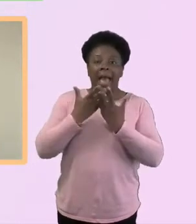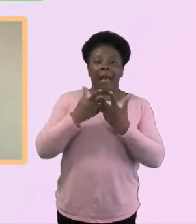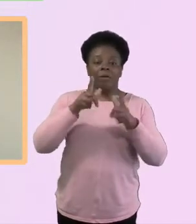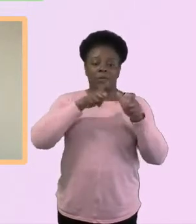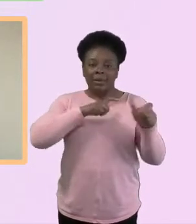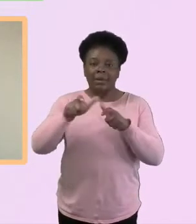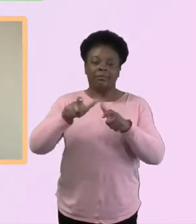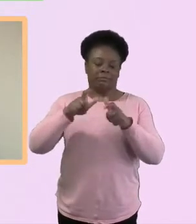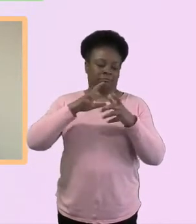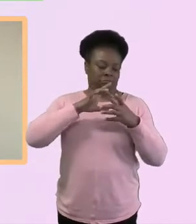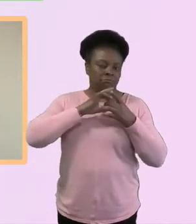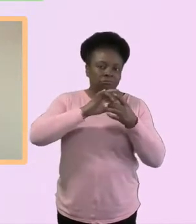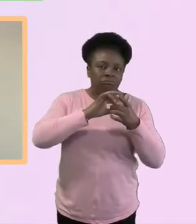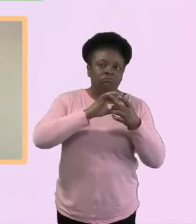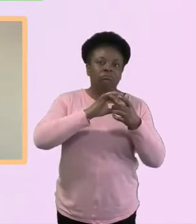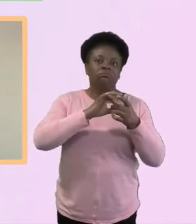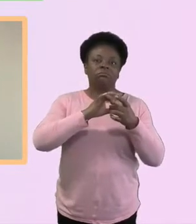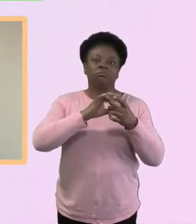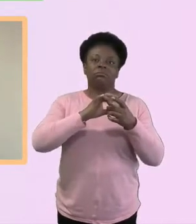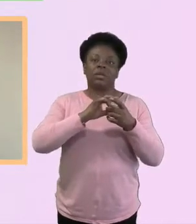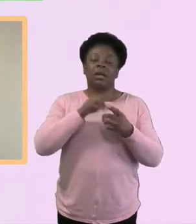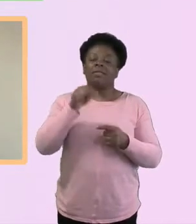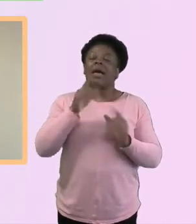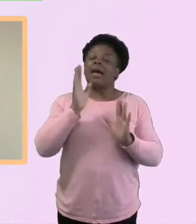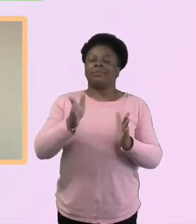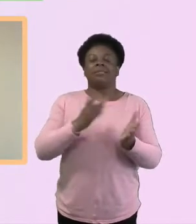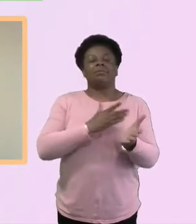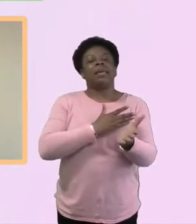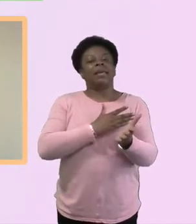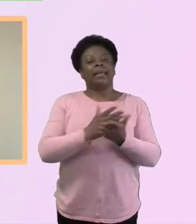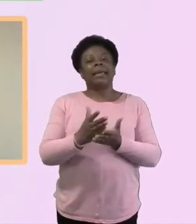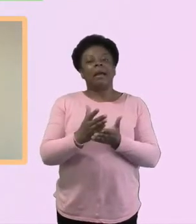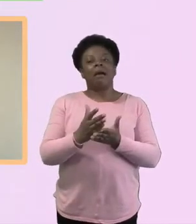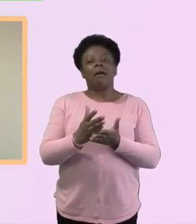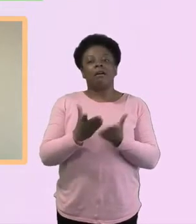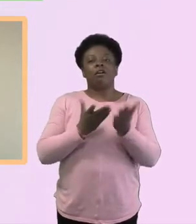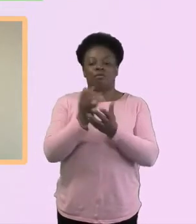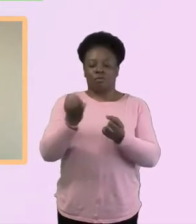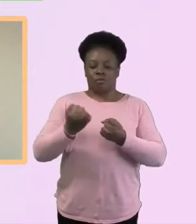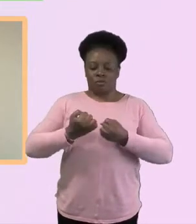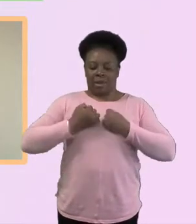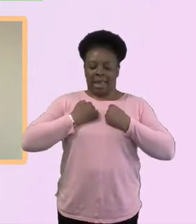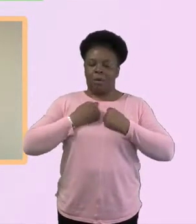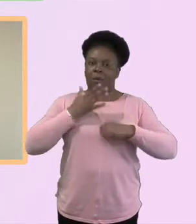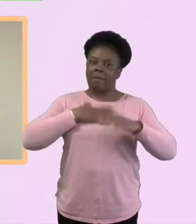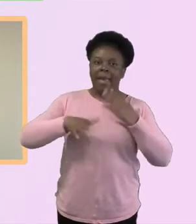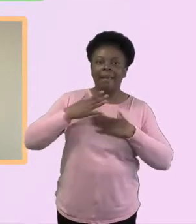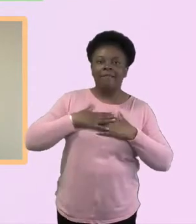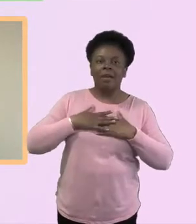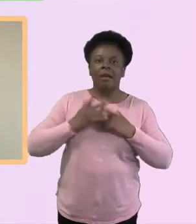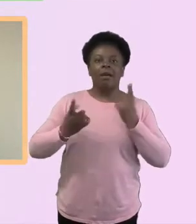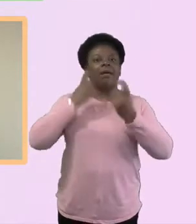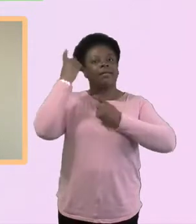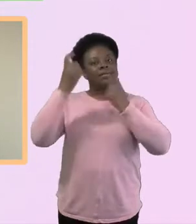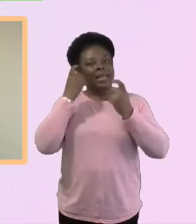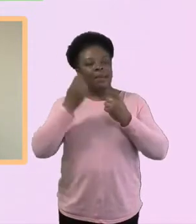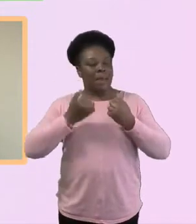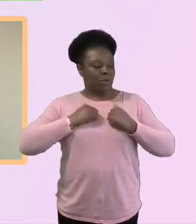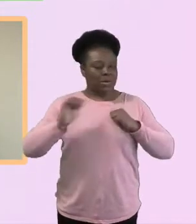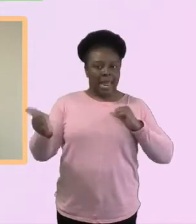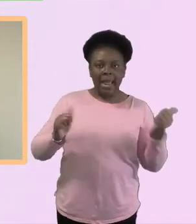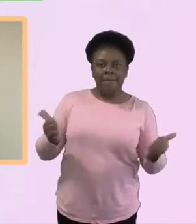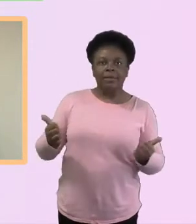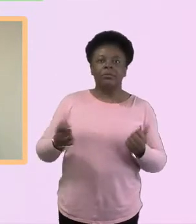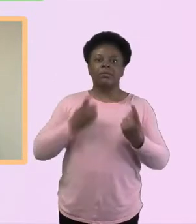make that very clear in, by what we do, that it's about our neighbours. It's about meeting people. It's